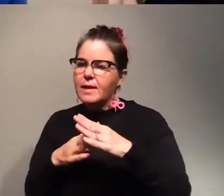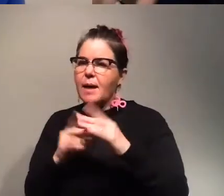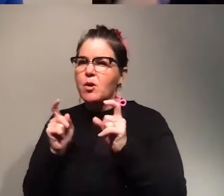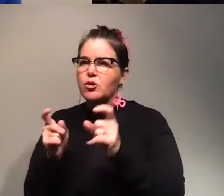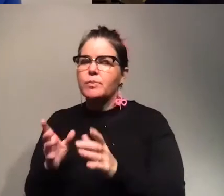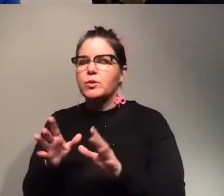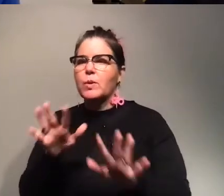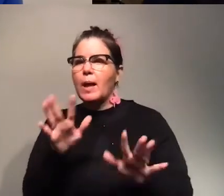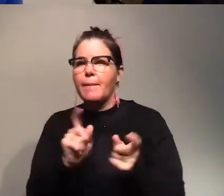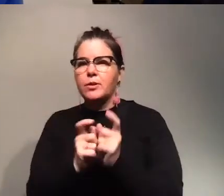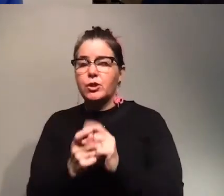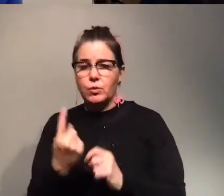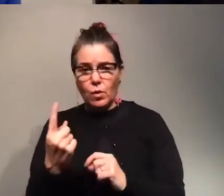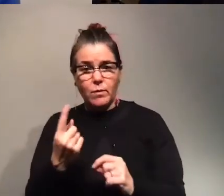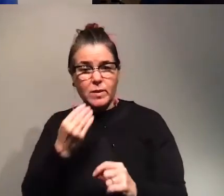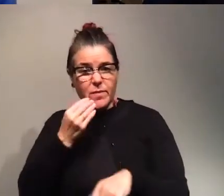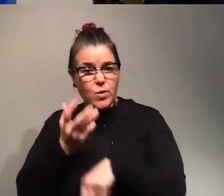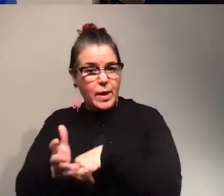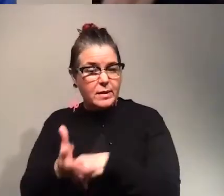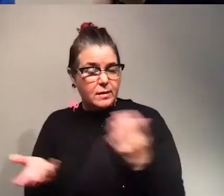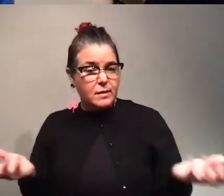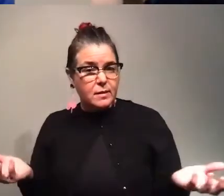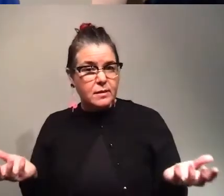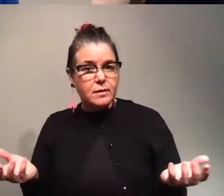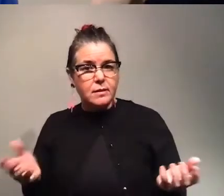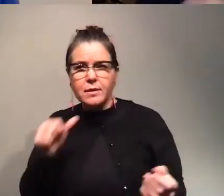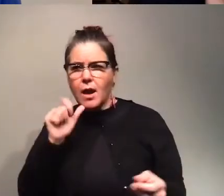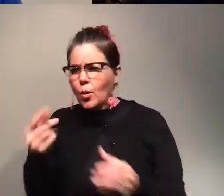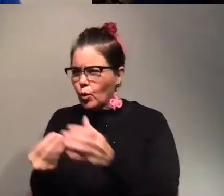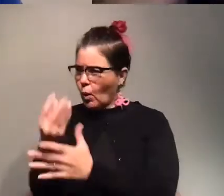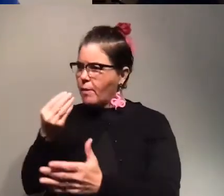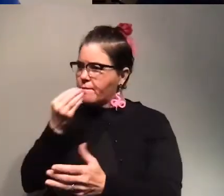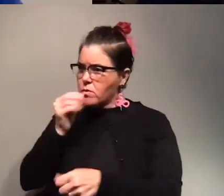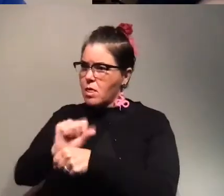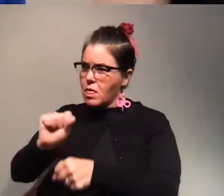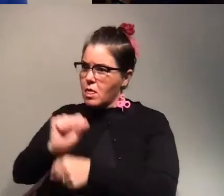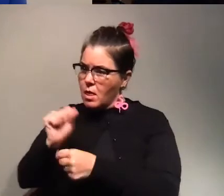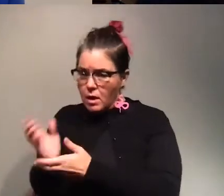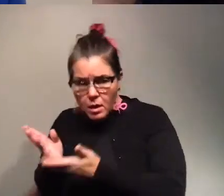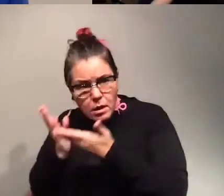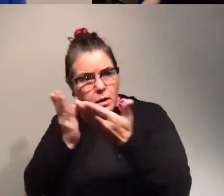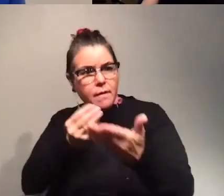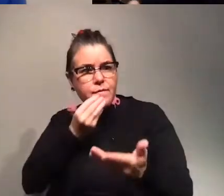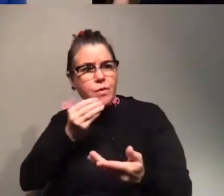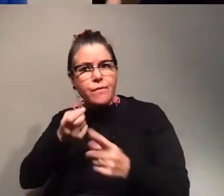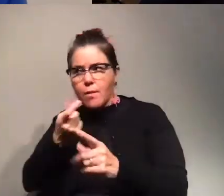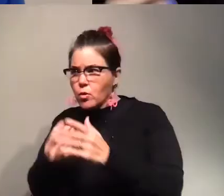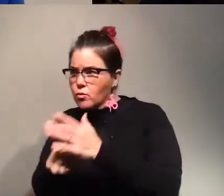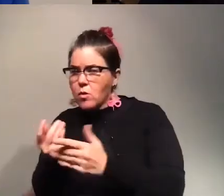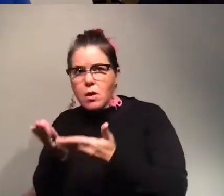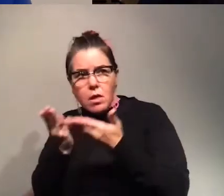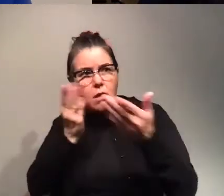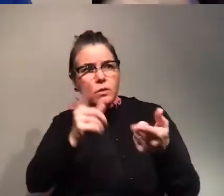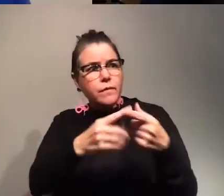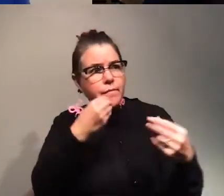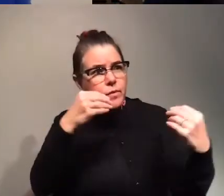climate change and one of them was food waste because you not only grew the food you then schlepped the food from where it was grown to your